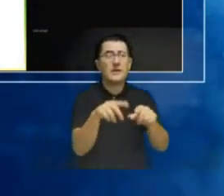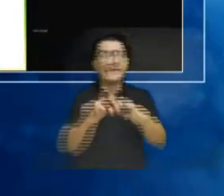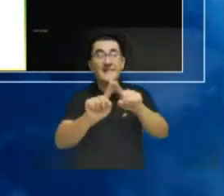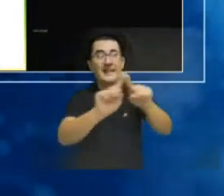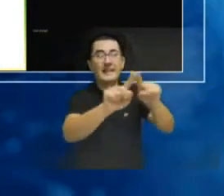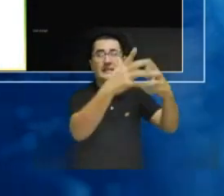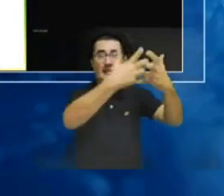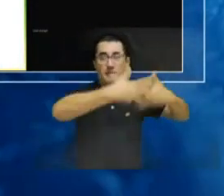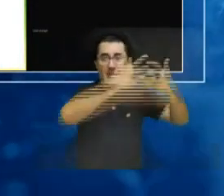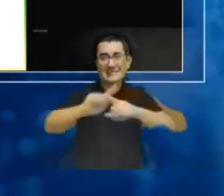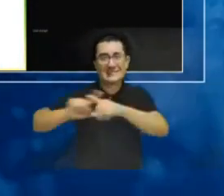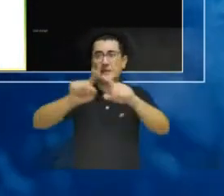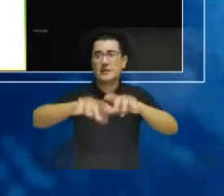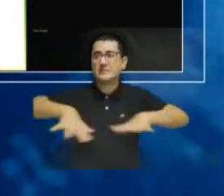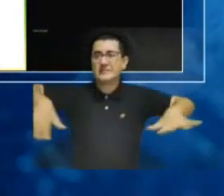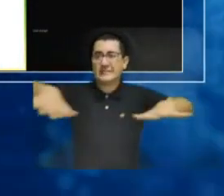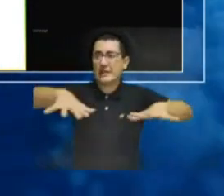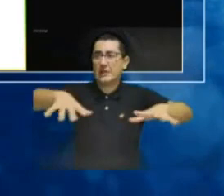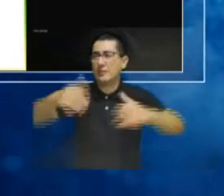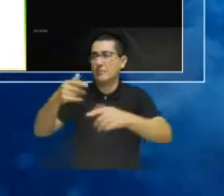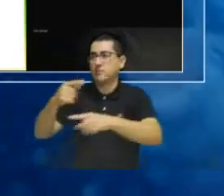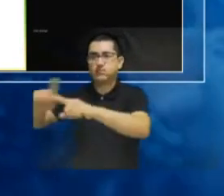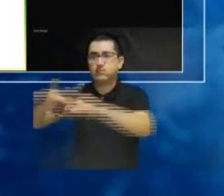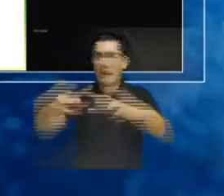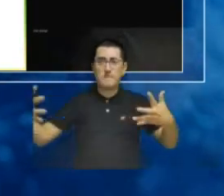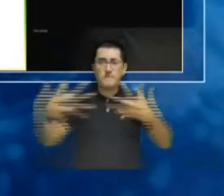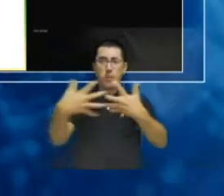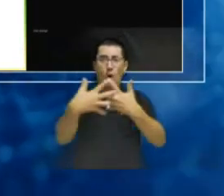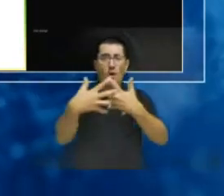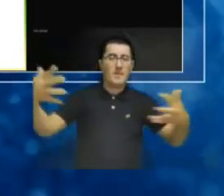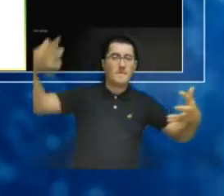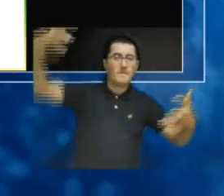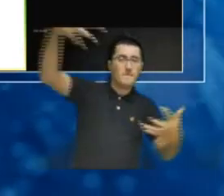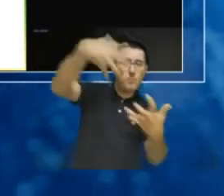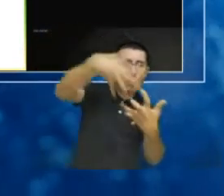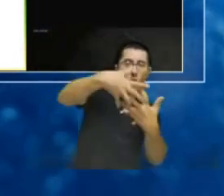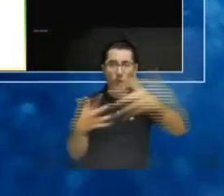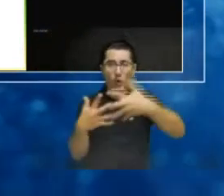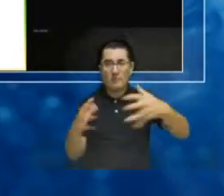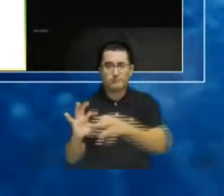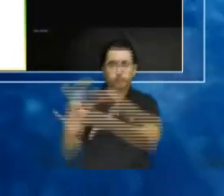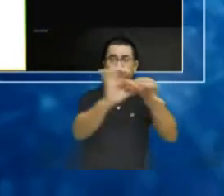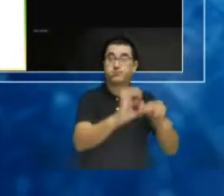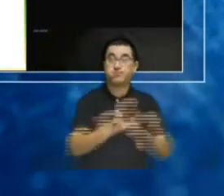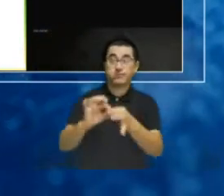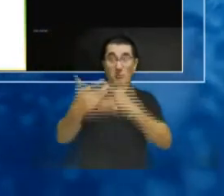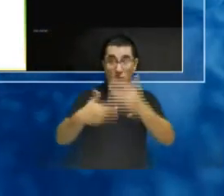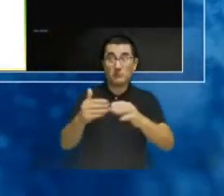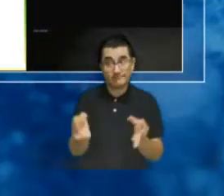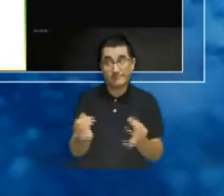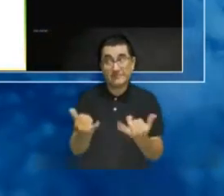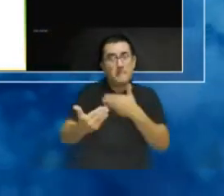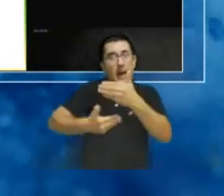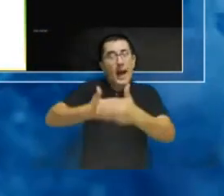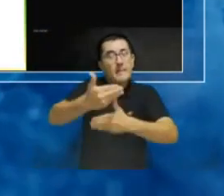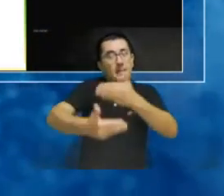sectors that the entire national economy, regardless of the size of the company, can adopt